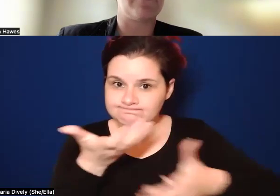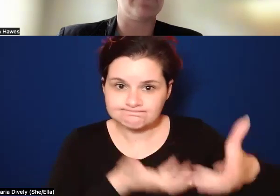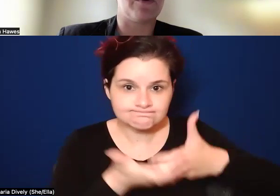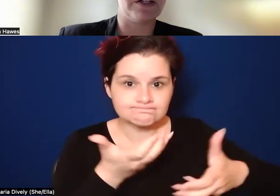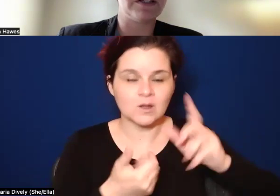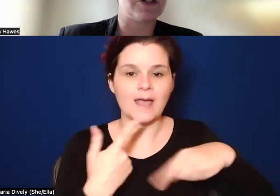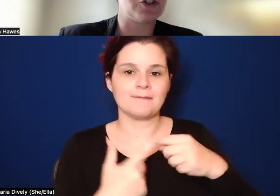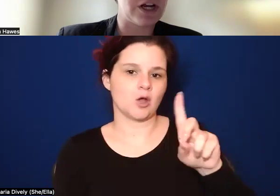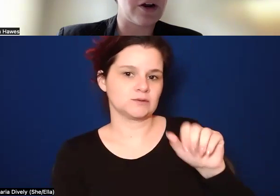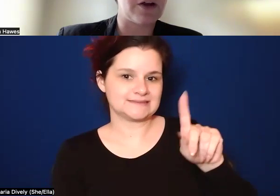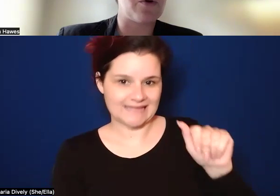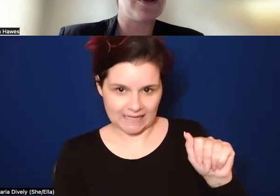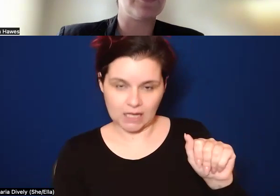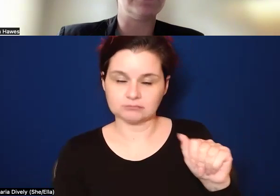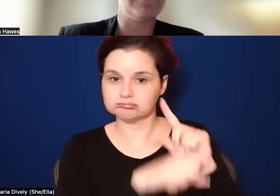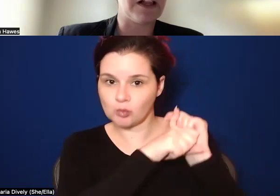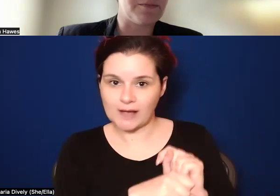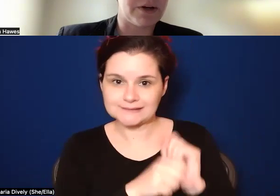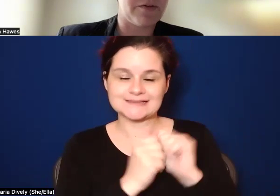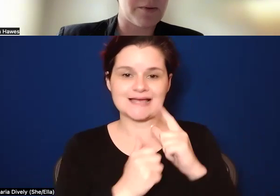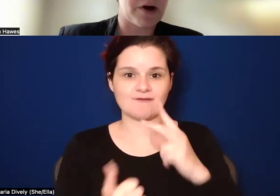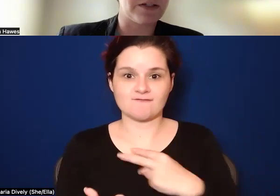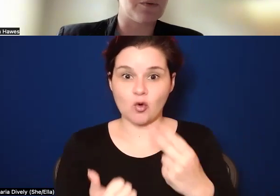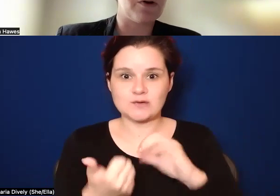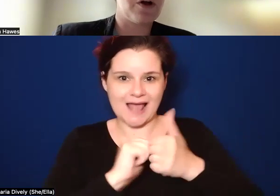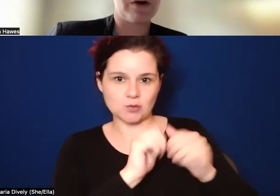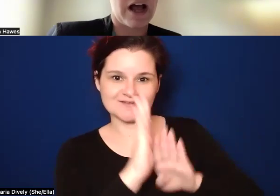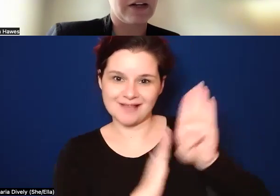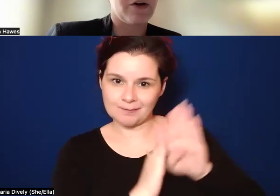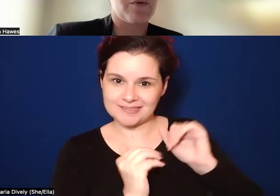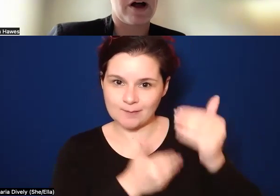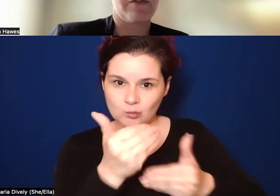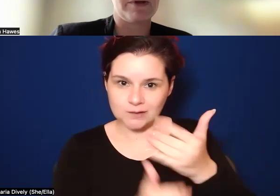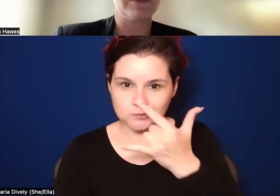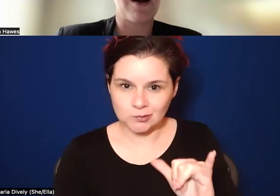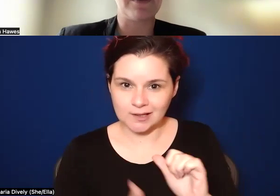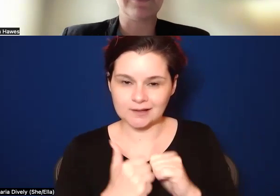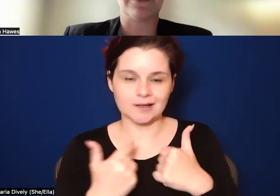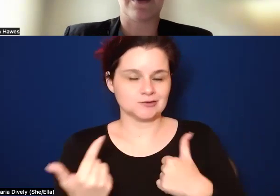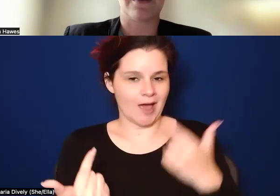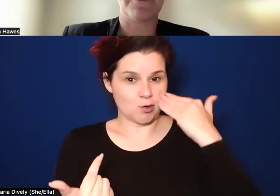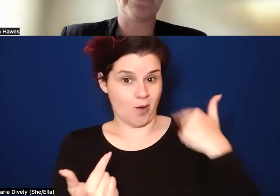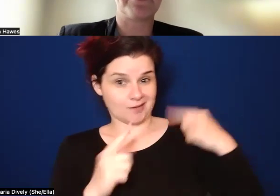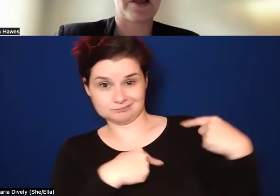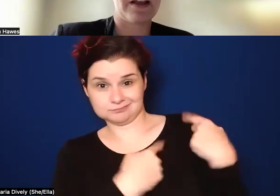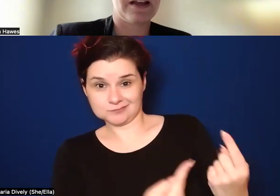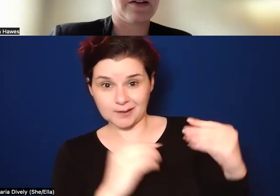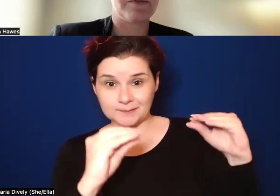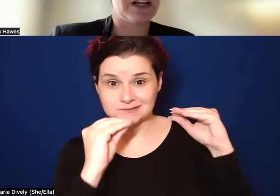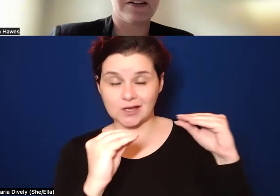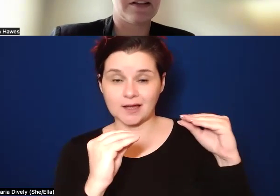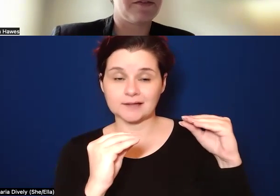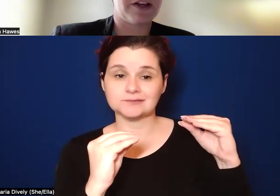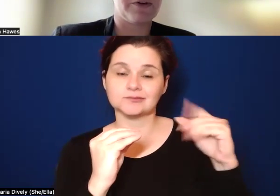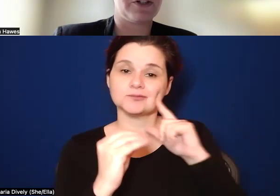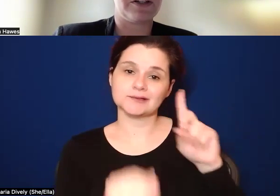and have a voice and share in the development of that process? What, what I know, what I've been taught, um, it